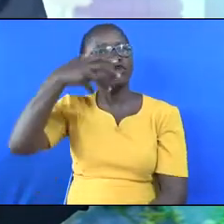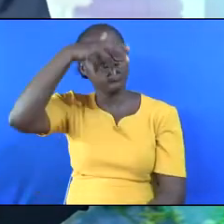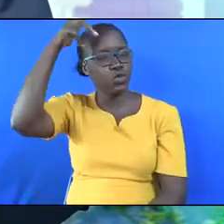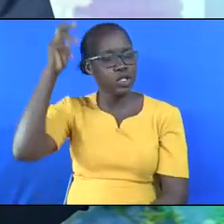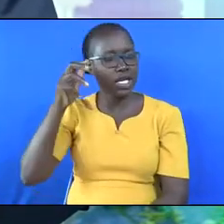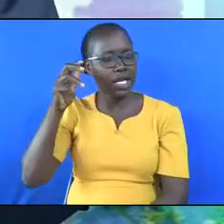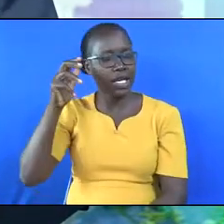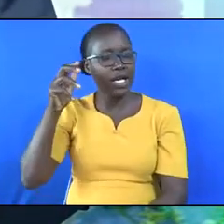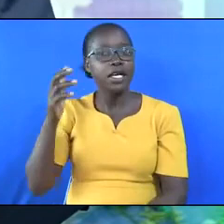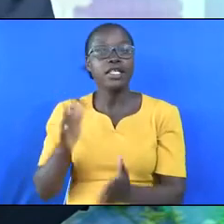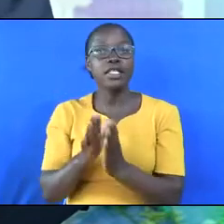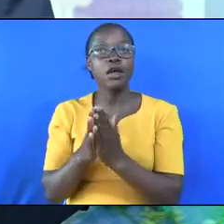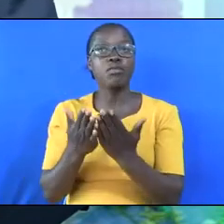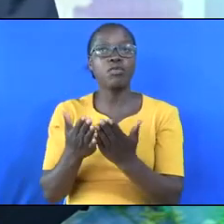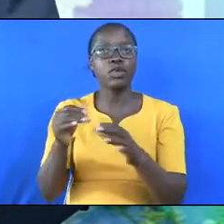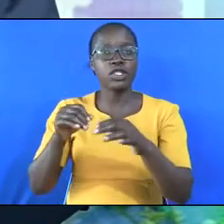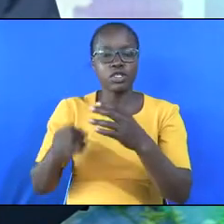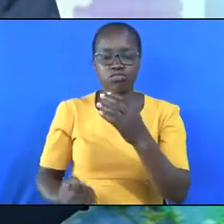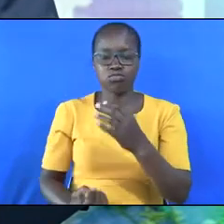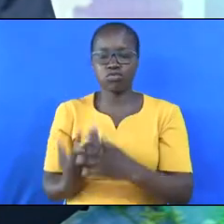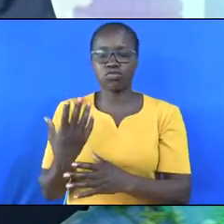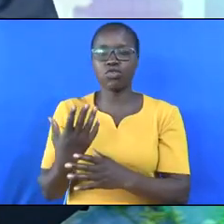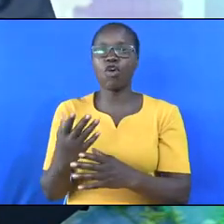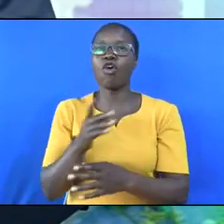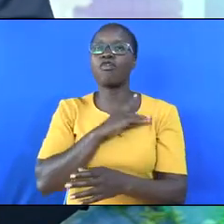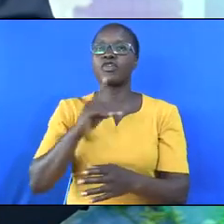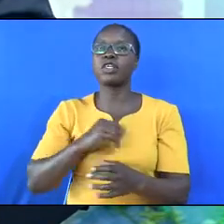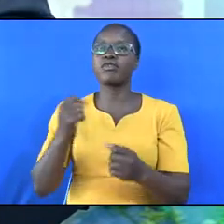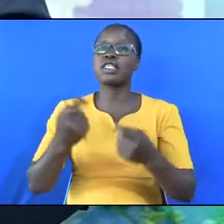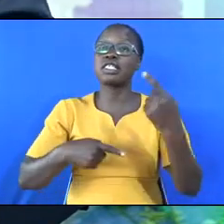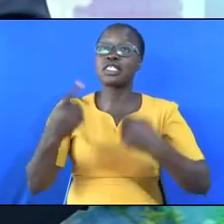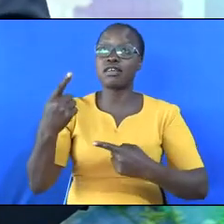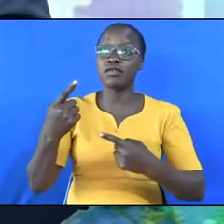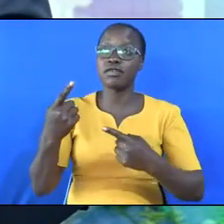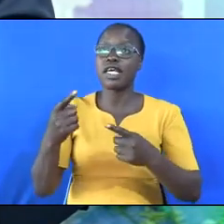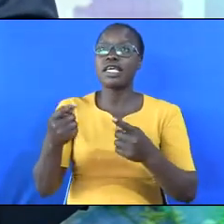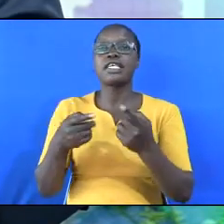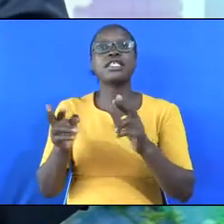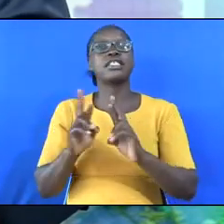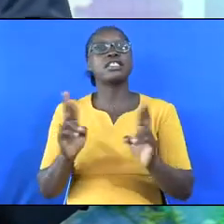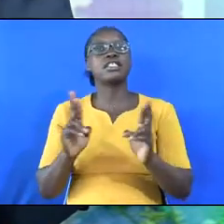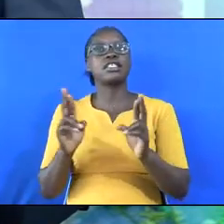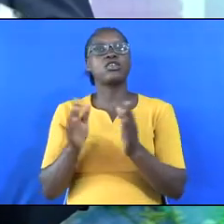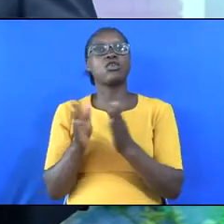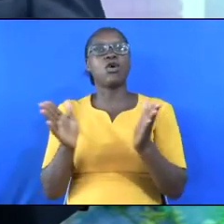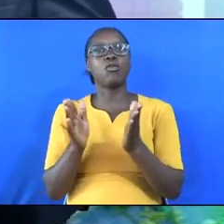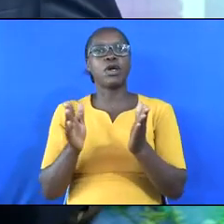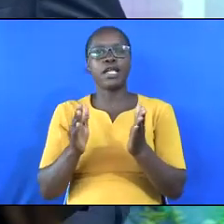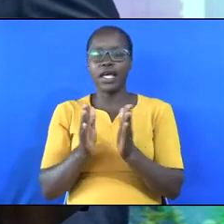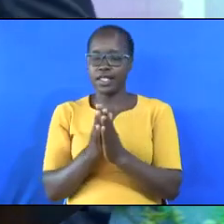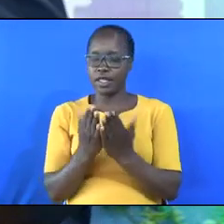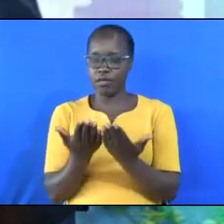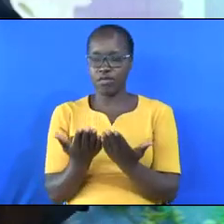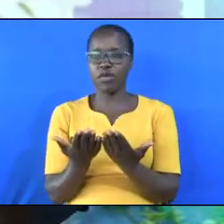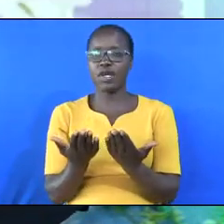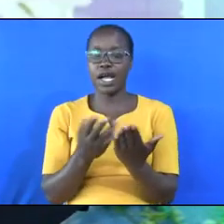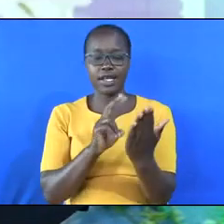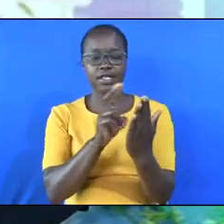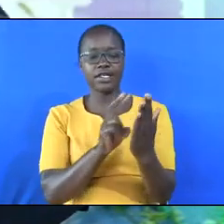the root of David has triumphed, he is able to open the scroll and eat seven seals.